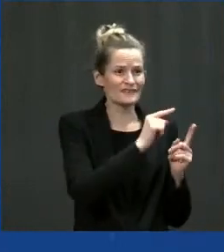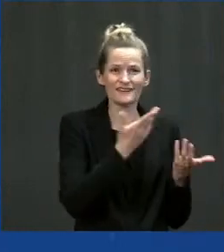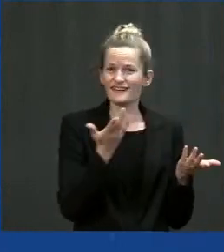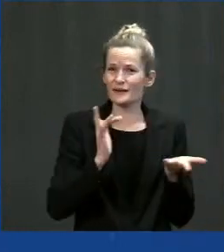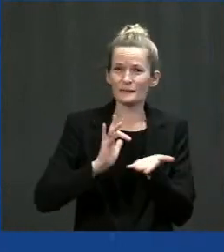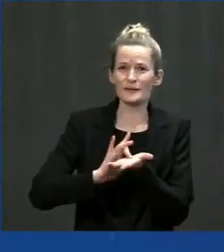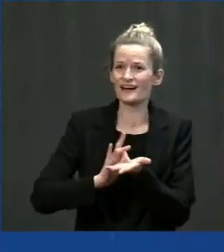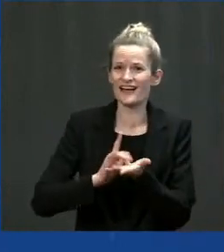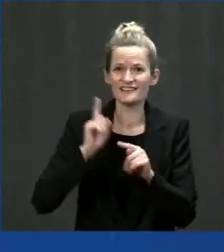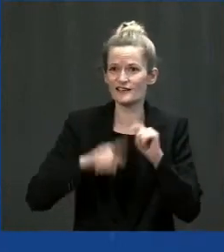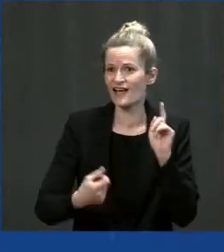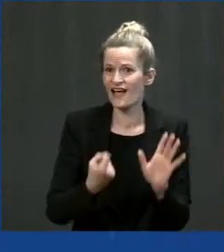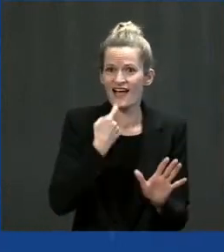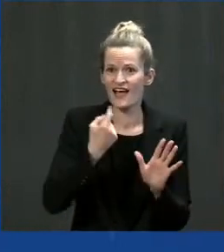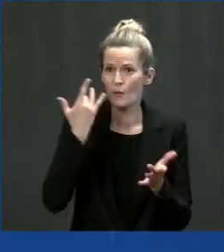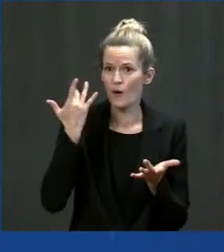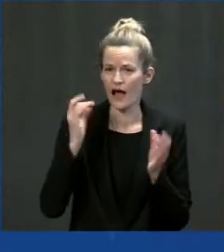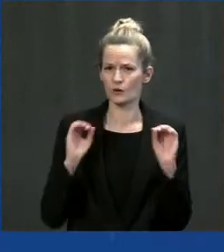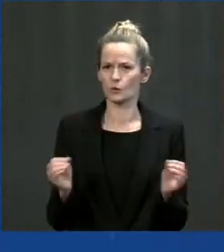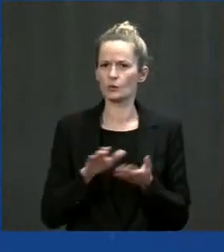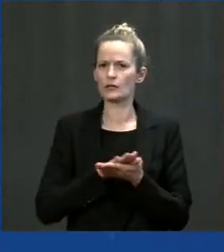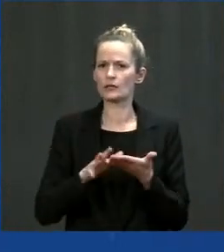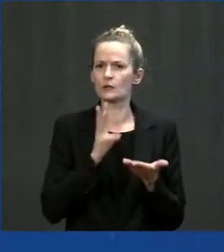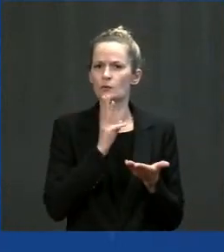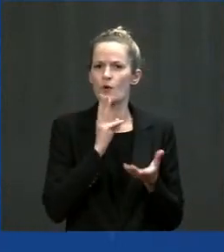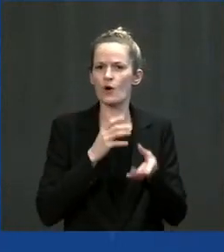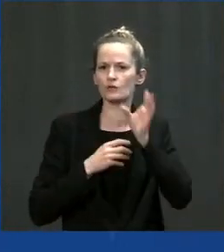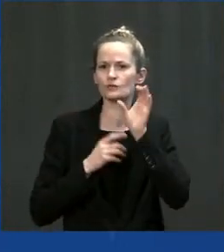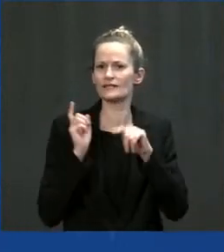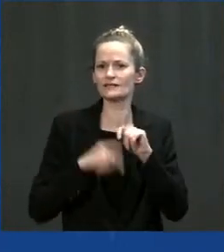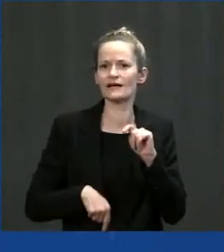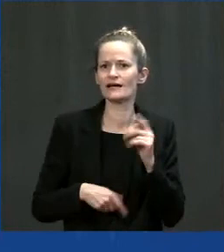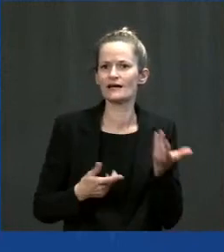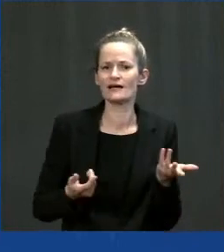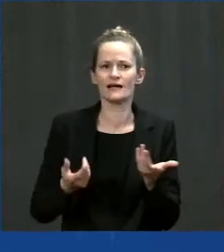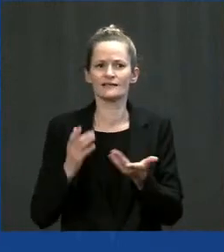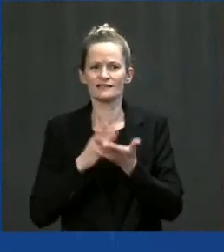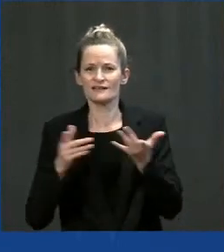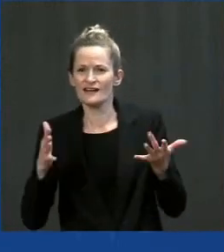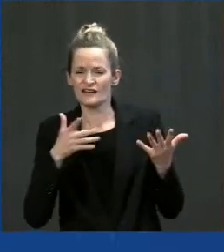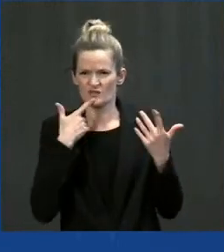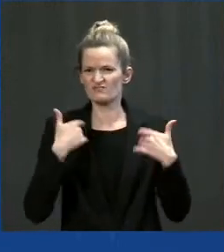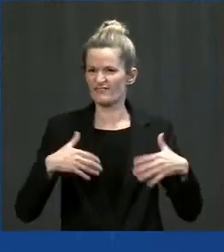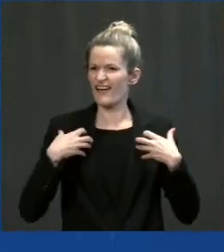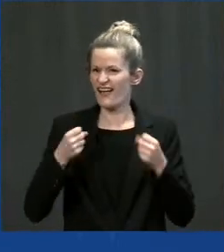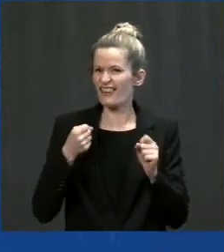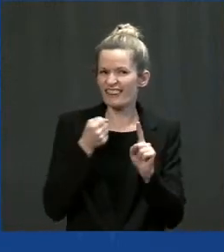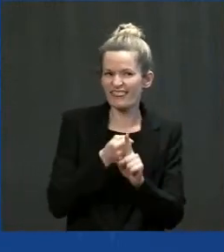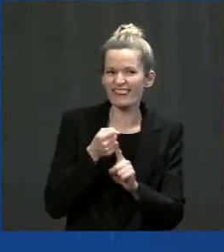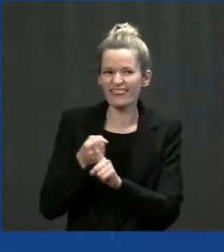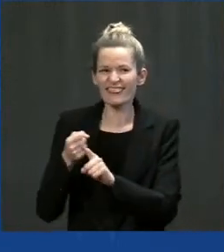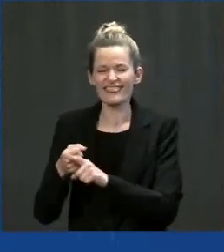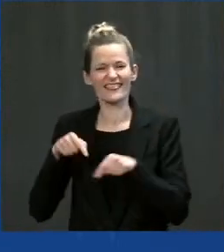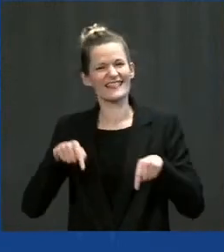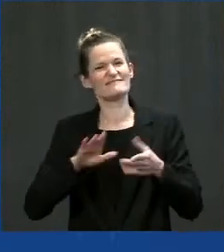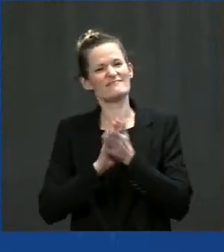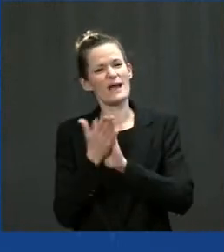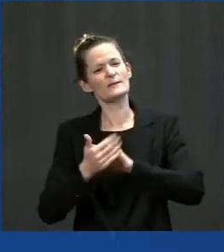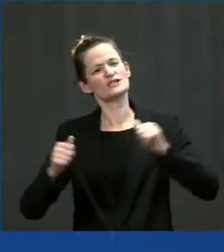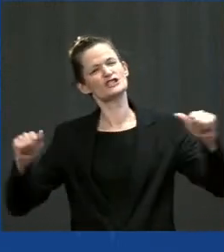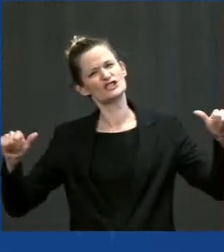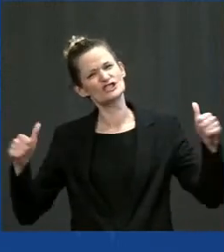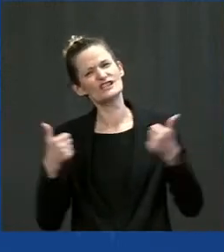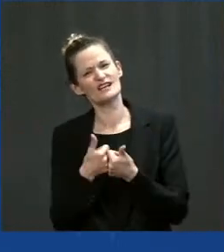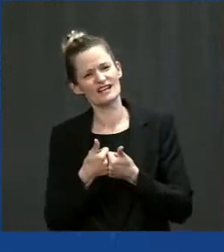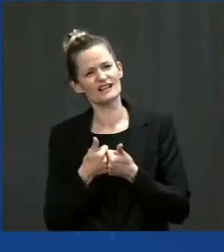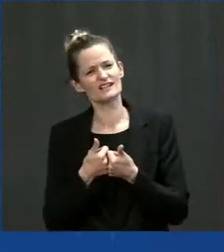care of their sanitary needs. And so this has been an extreme challenge and I can't express enough my